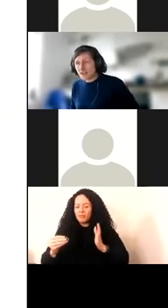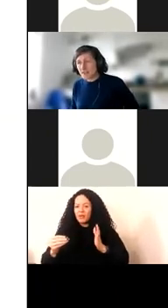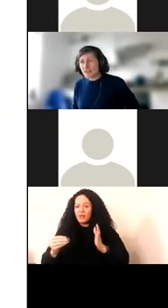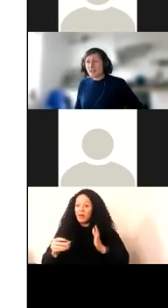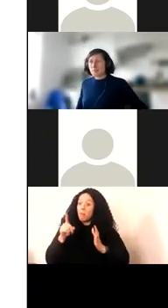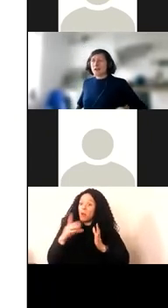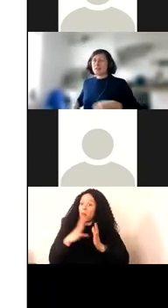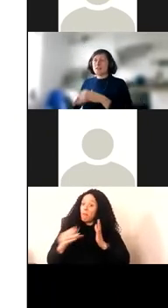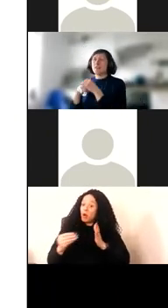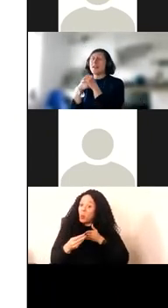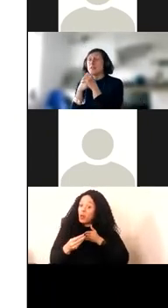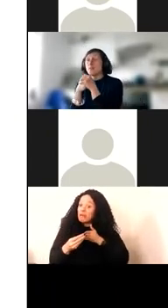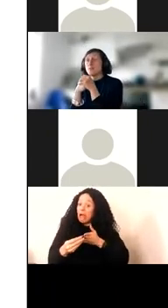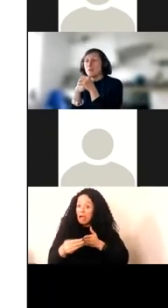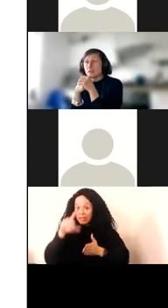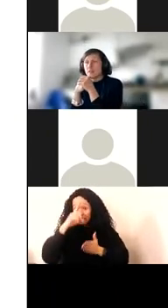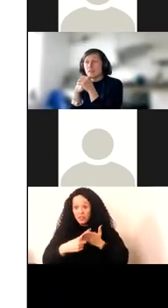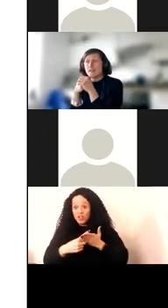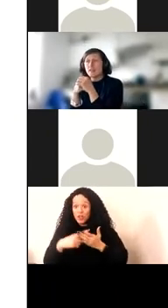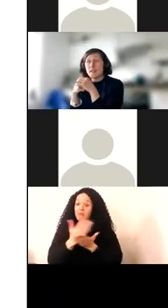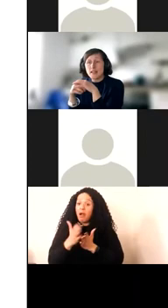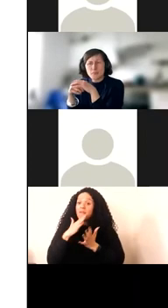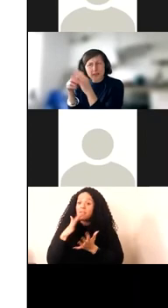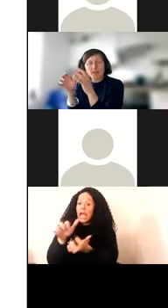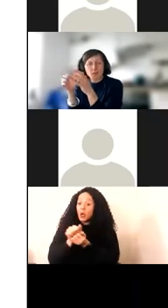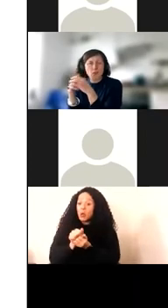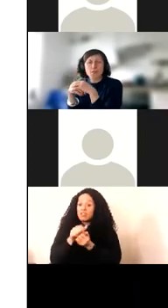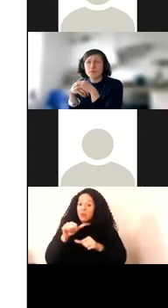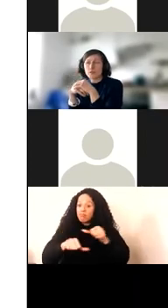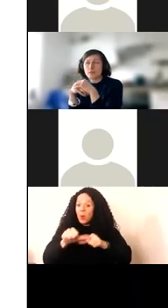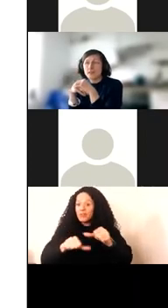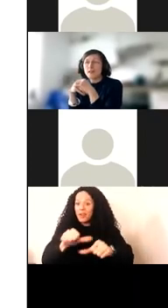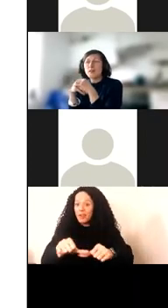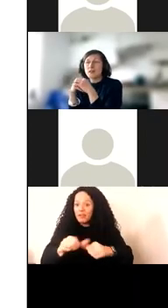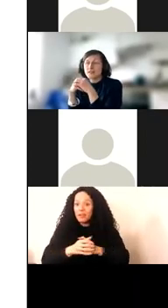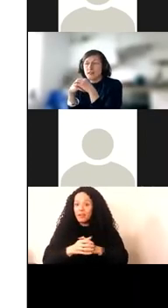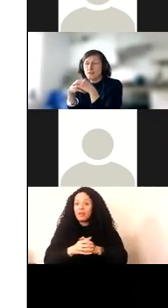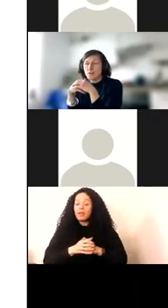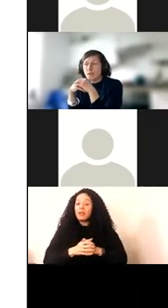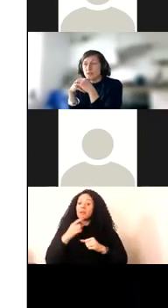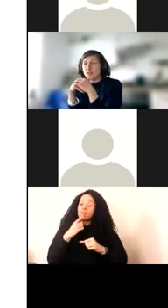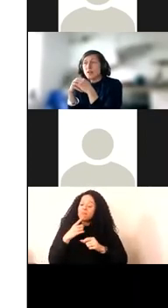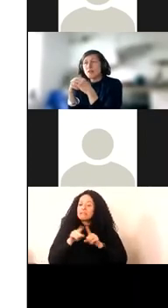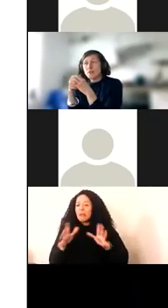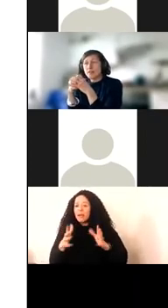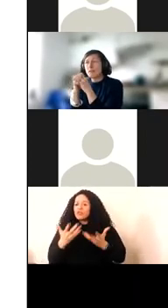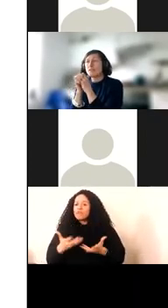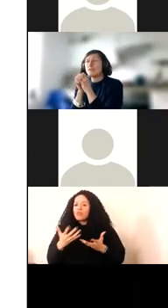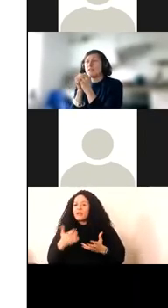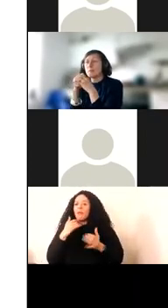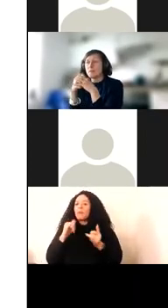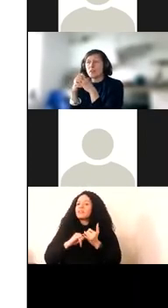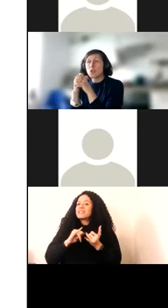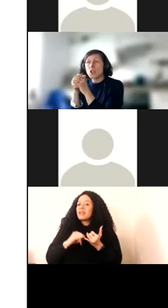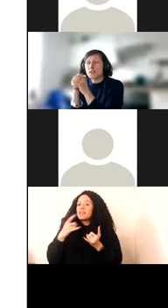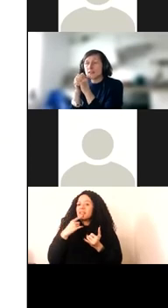Guide decisions as part of the acquisition process. In present form to a degree. But as Stephen, you mentioned through adaptation